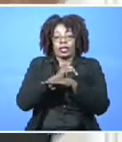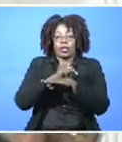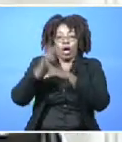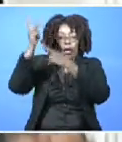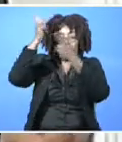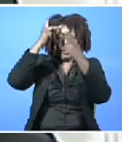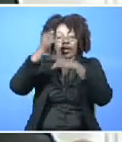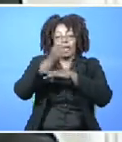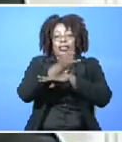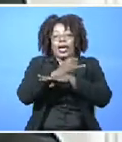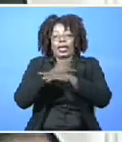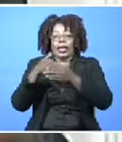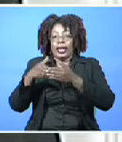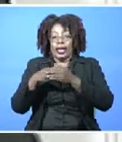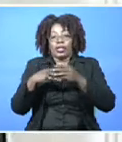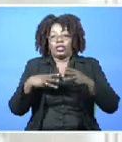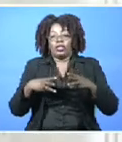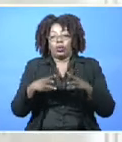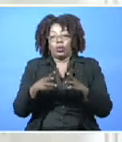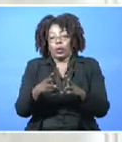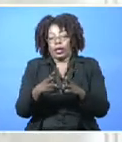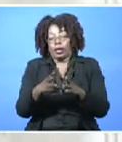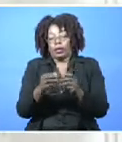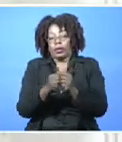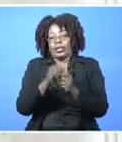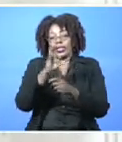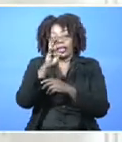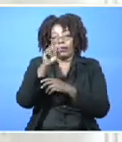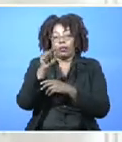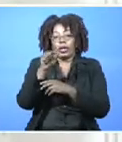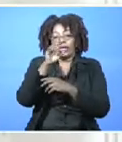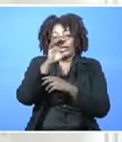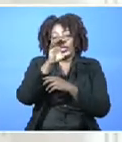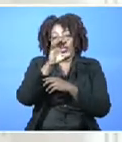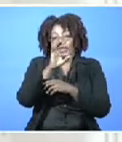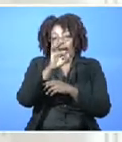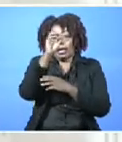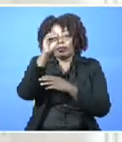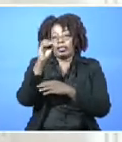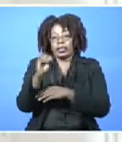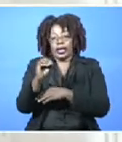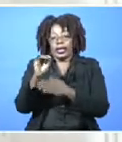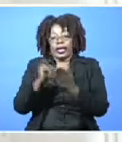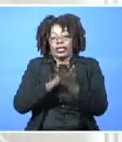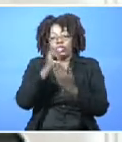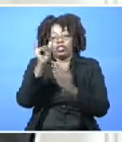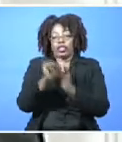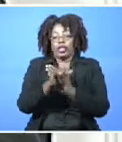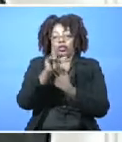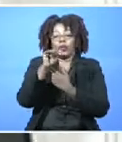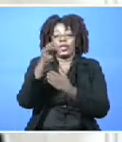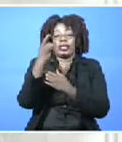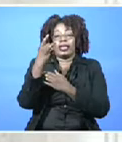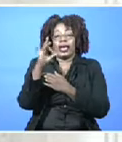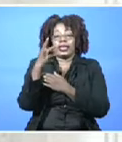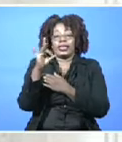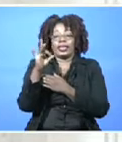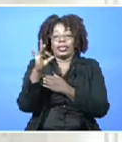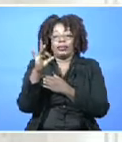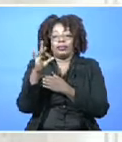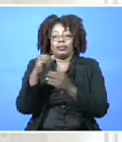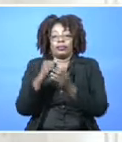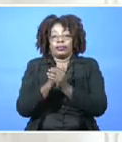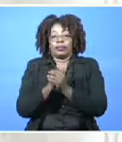that led the way with a 7.9 percent increase in air arrivals in January 2018, primarily caused